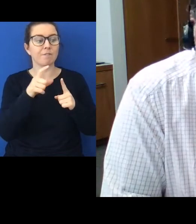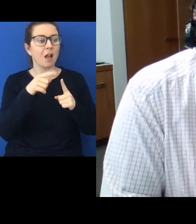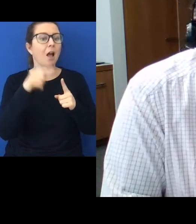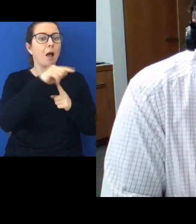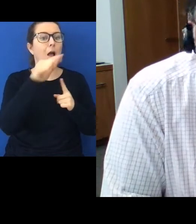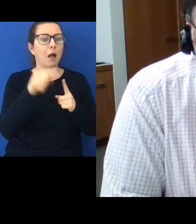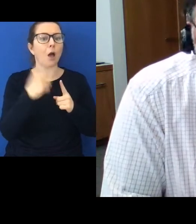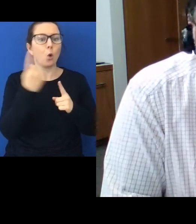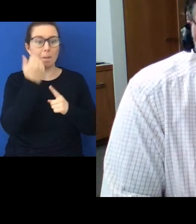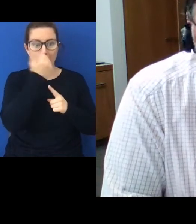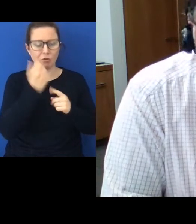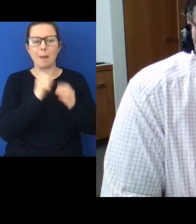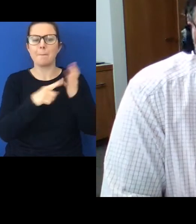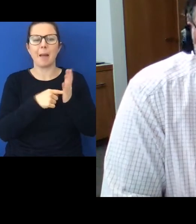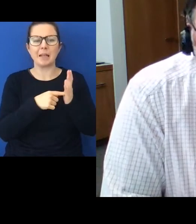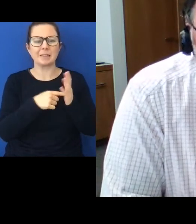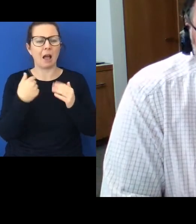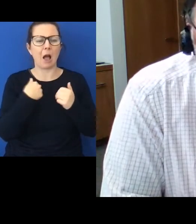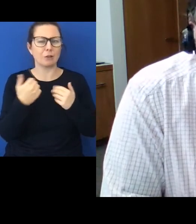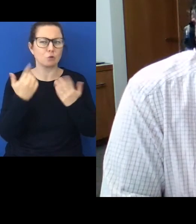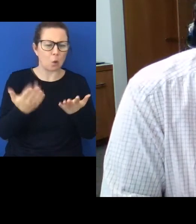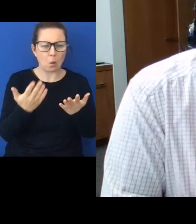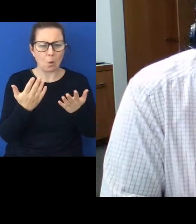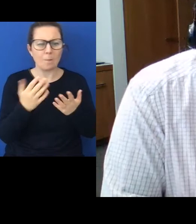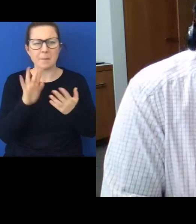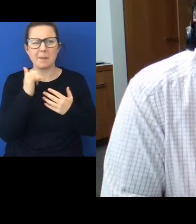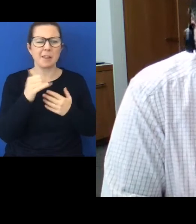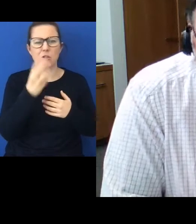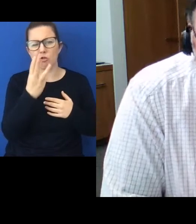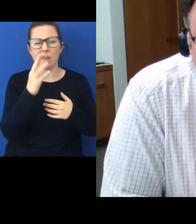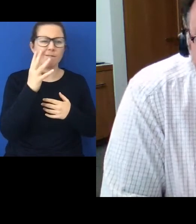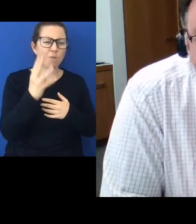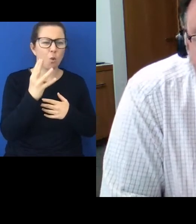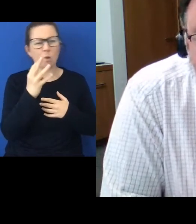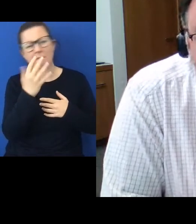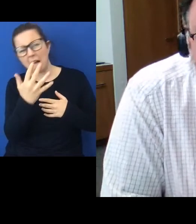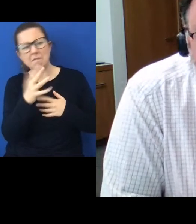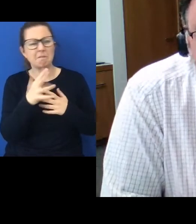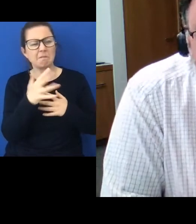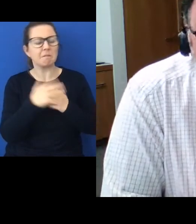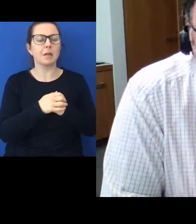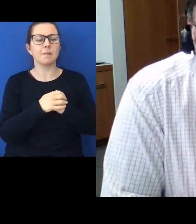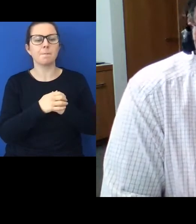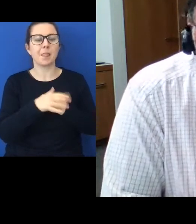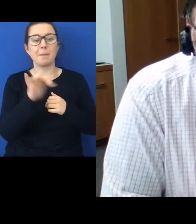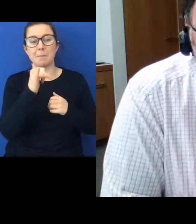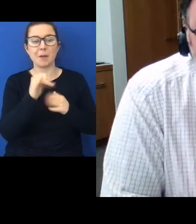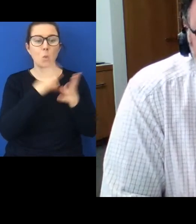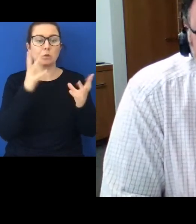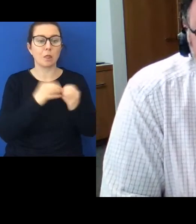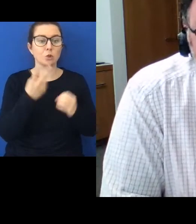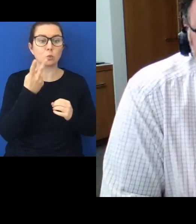but I wouldn't rely on that. Three, maybe four or five. And maybe 20